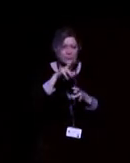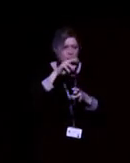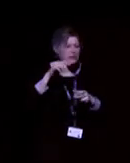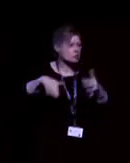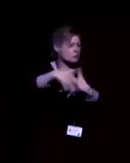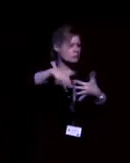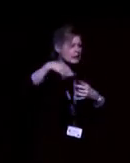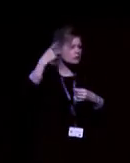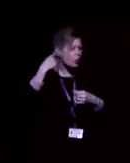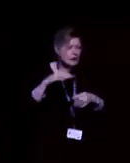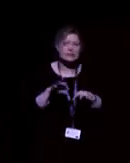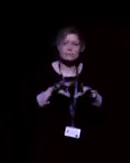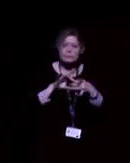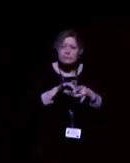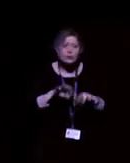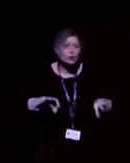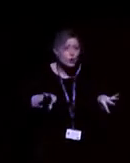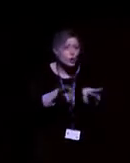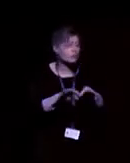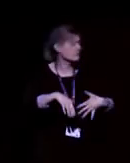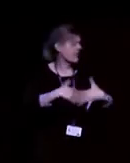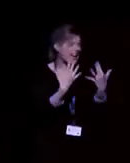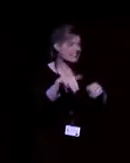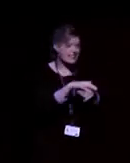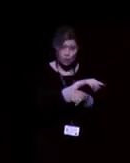Pretty much the situation you're in, there's a program for it.